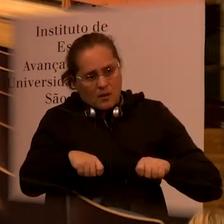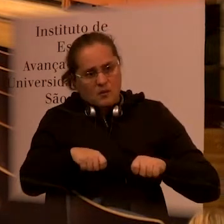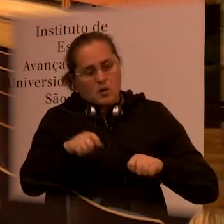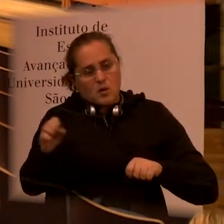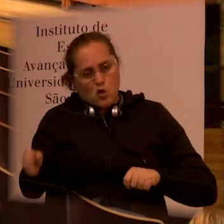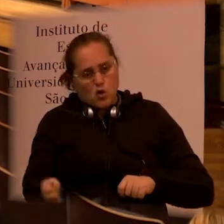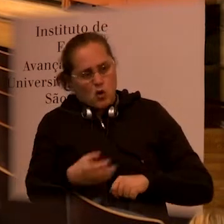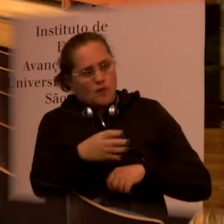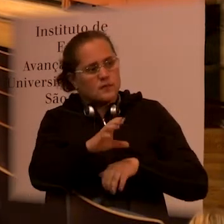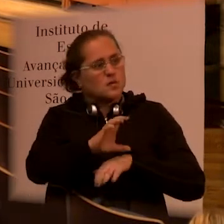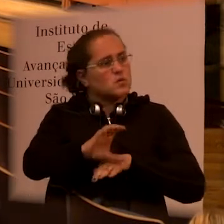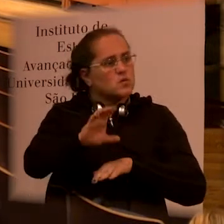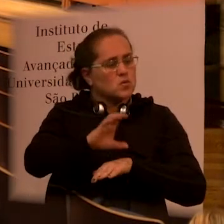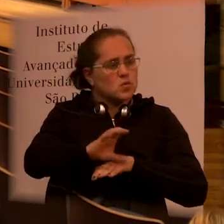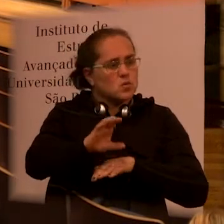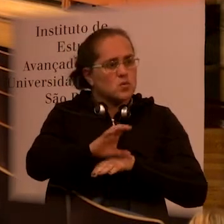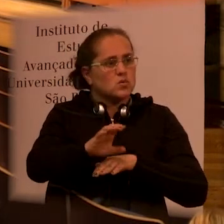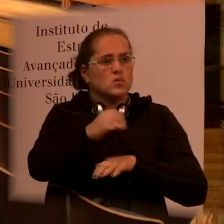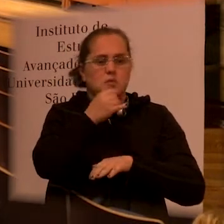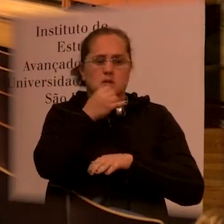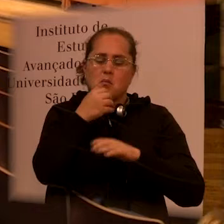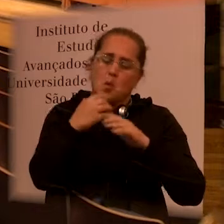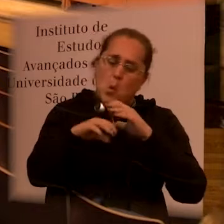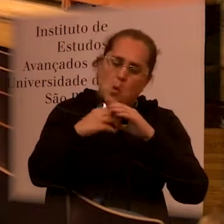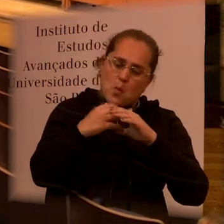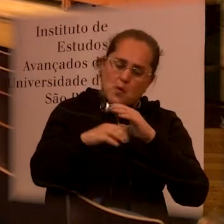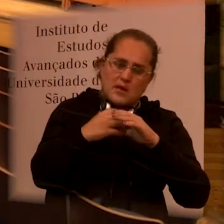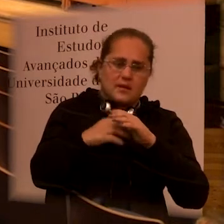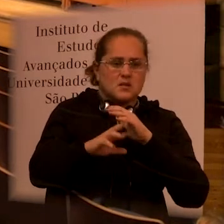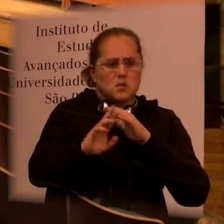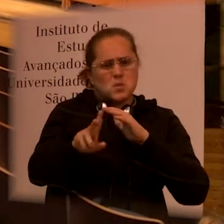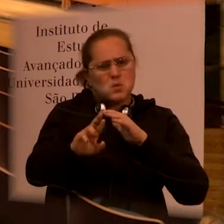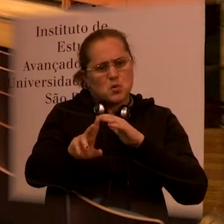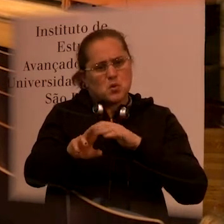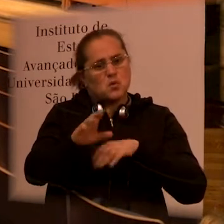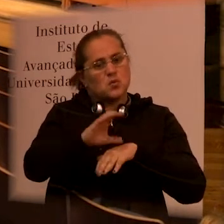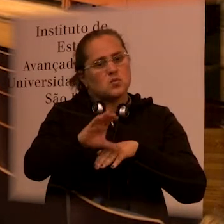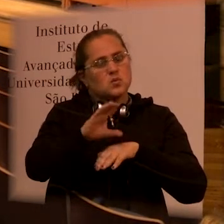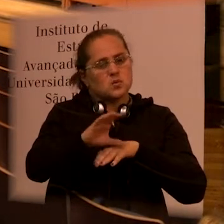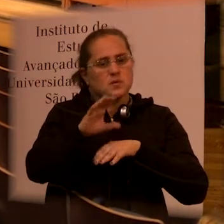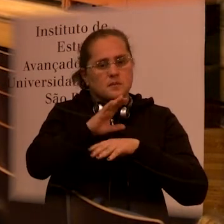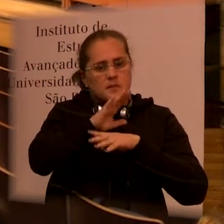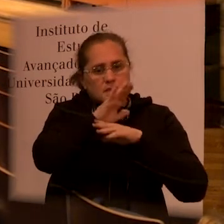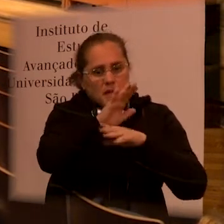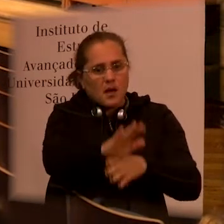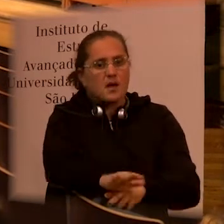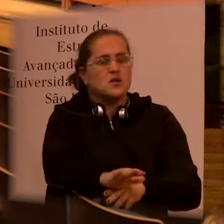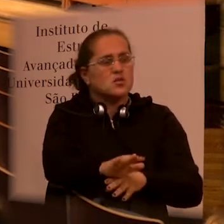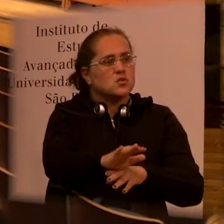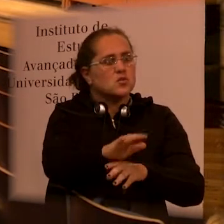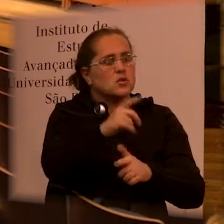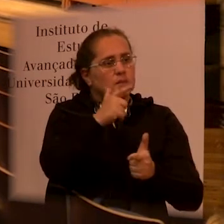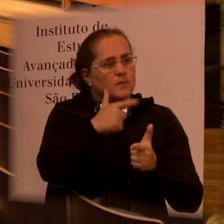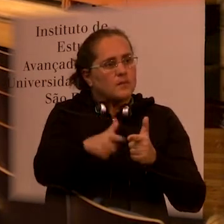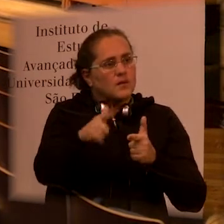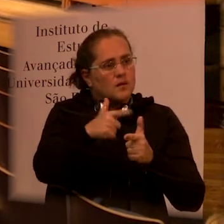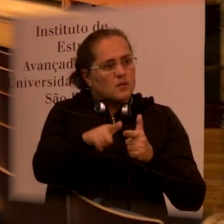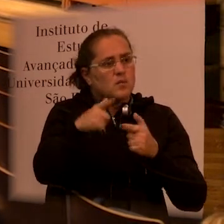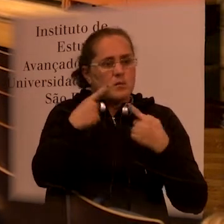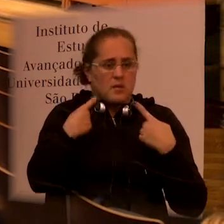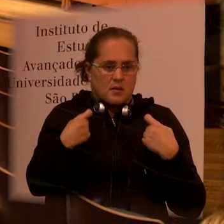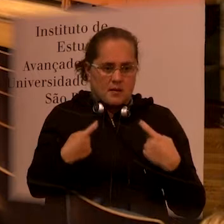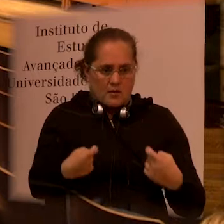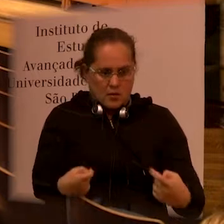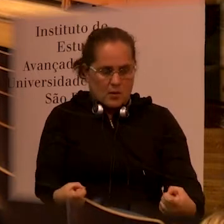to other courses courses like communications to help address